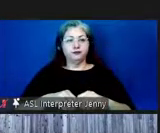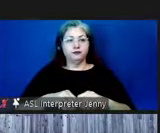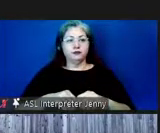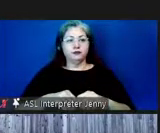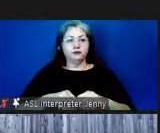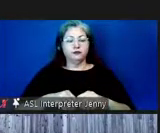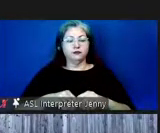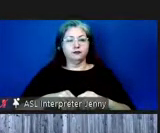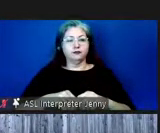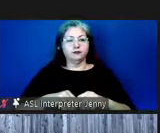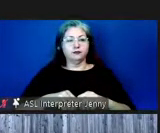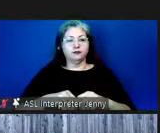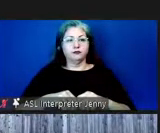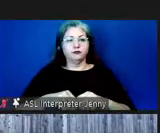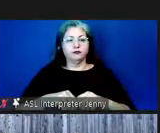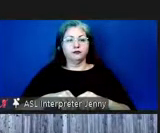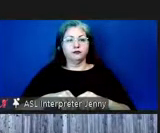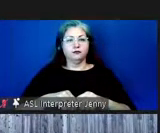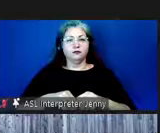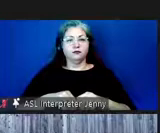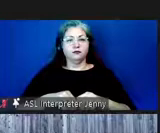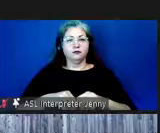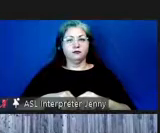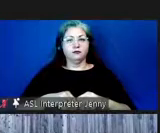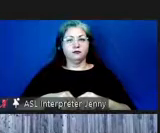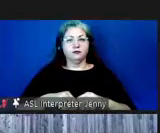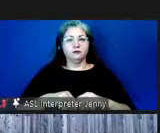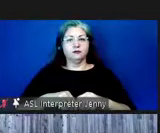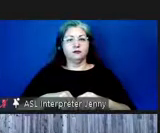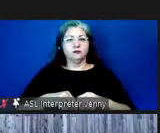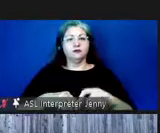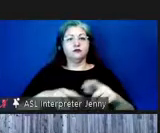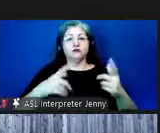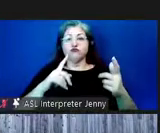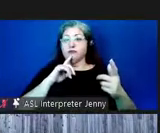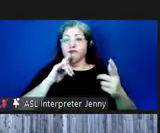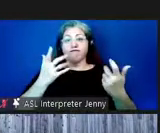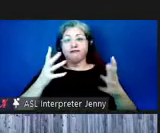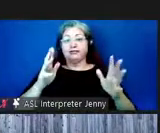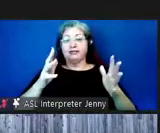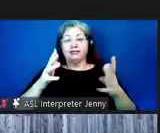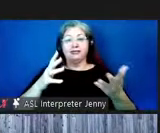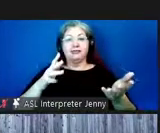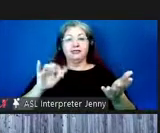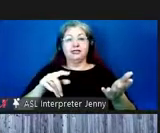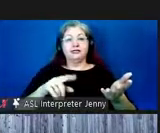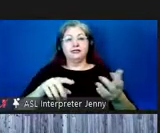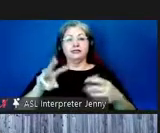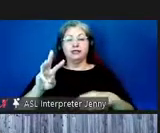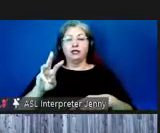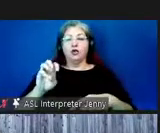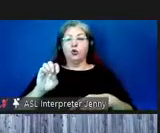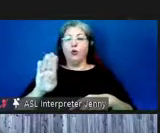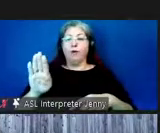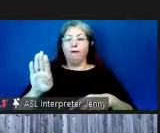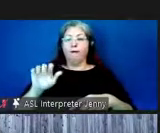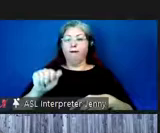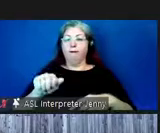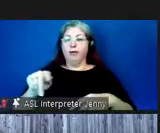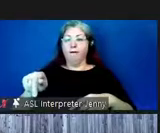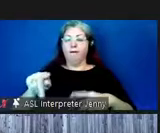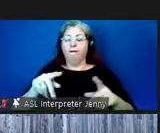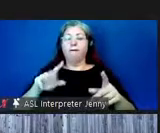your your um dictionary file and that's pretty much it you know this is a web app it